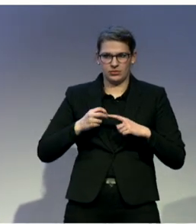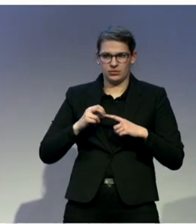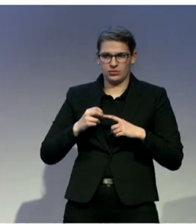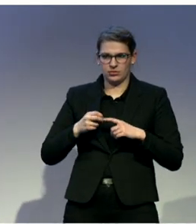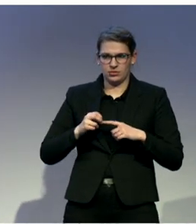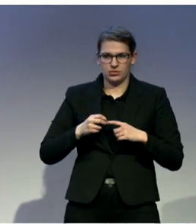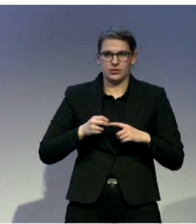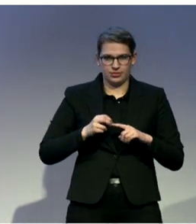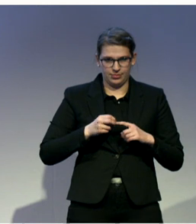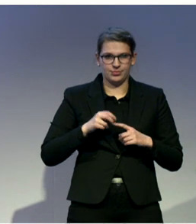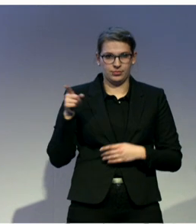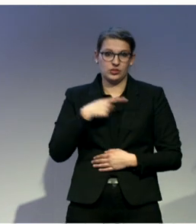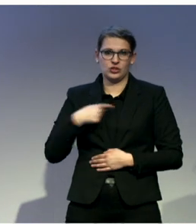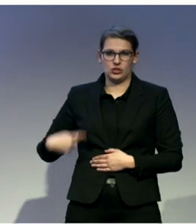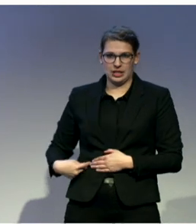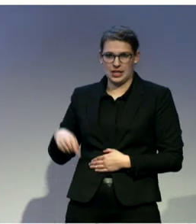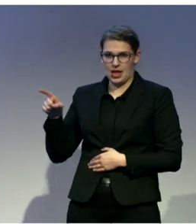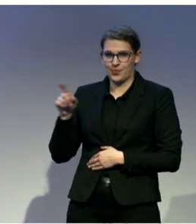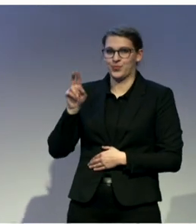Normal University, please.